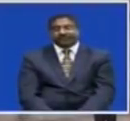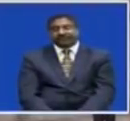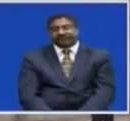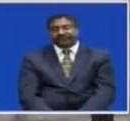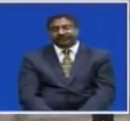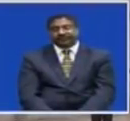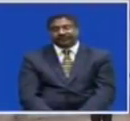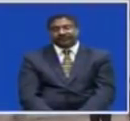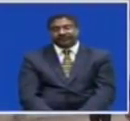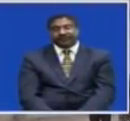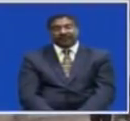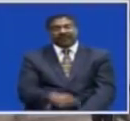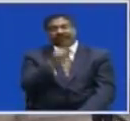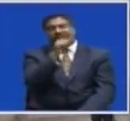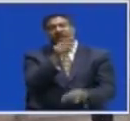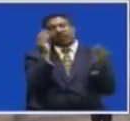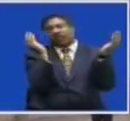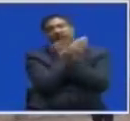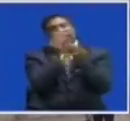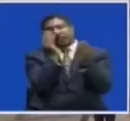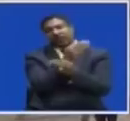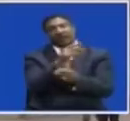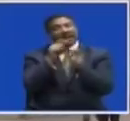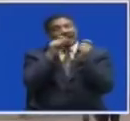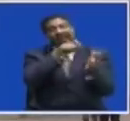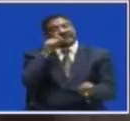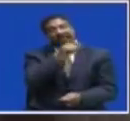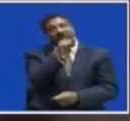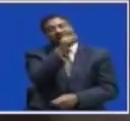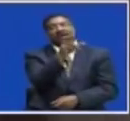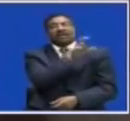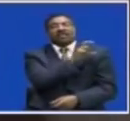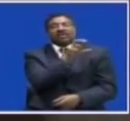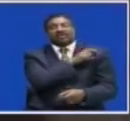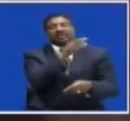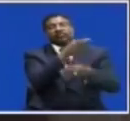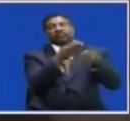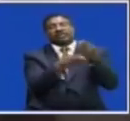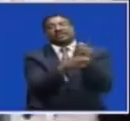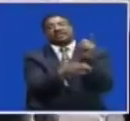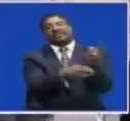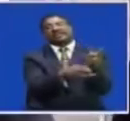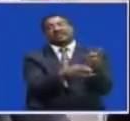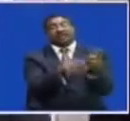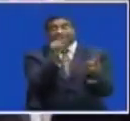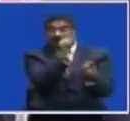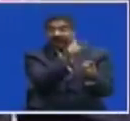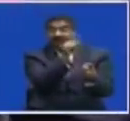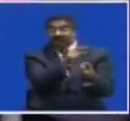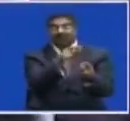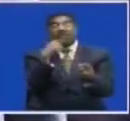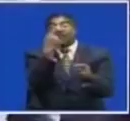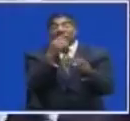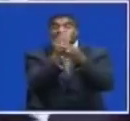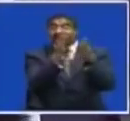This is the state-of-the-art Kanyama Police Station The construction of the police station has been spearheaded by